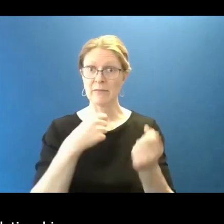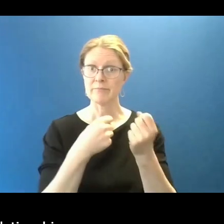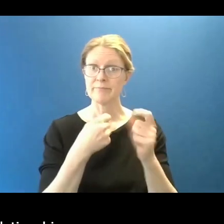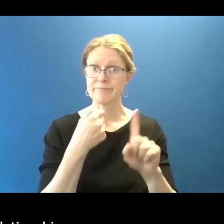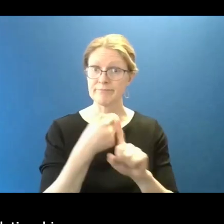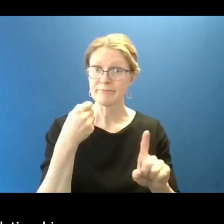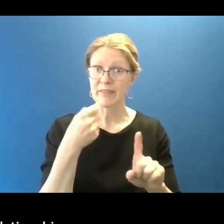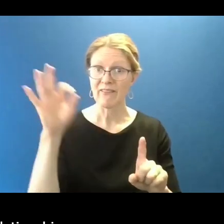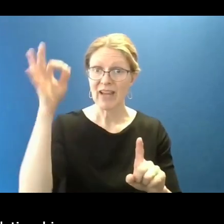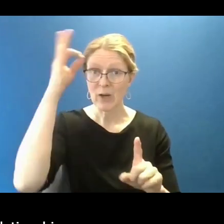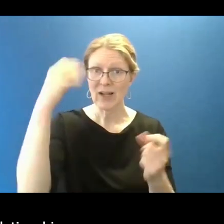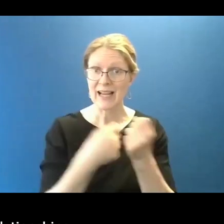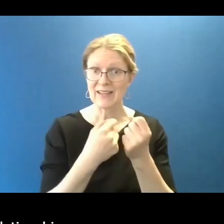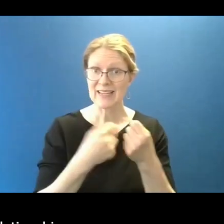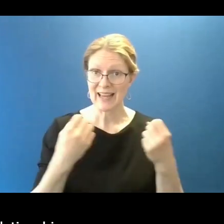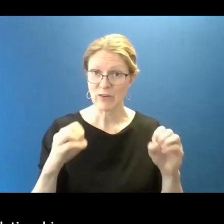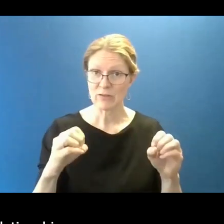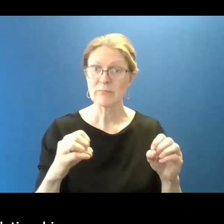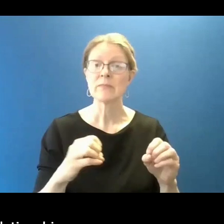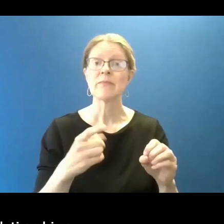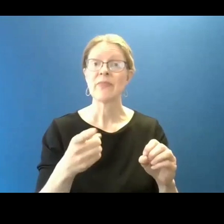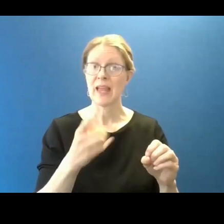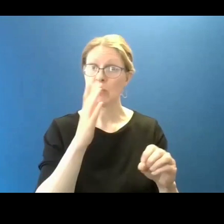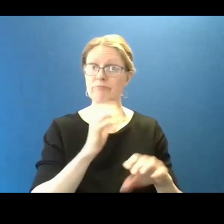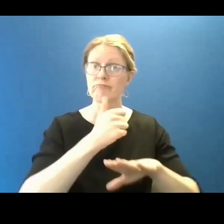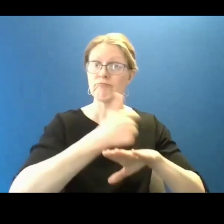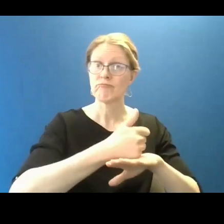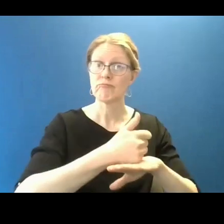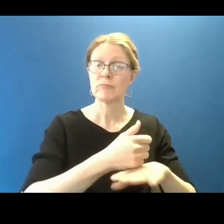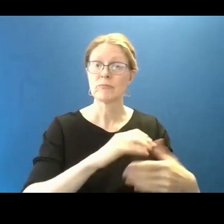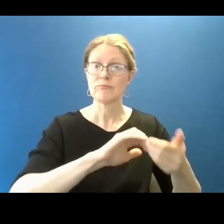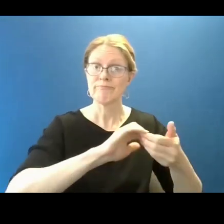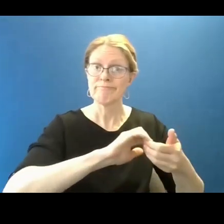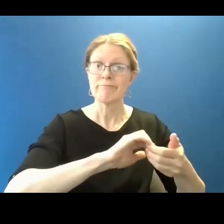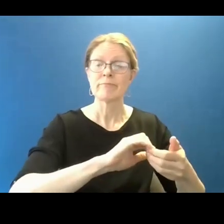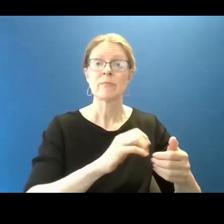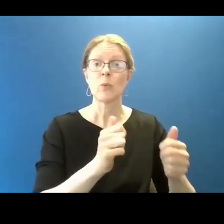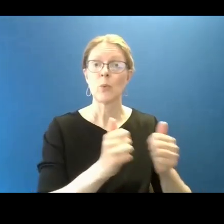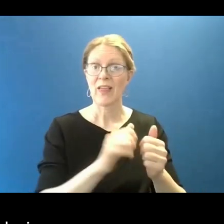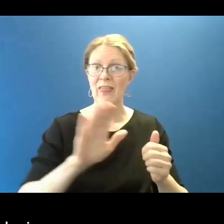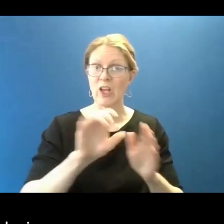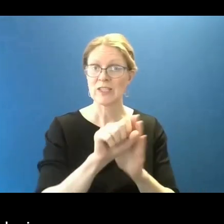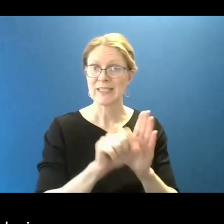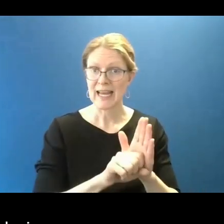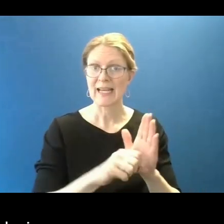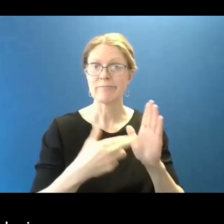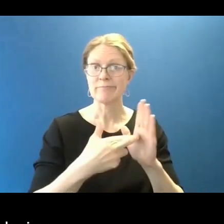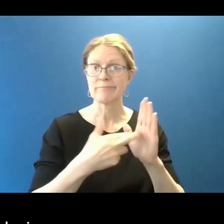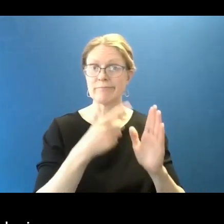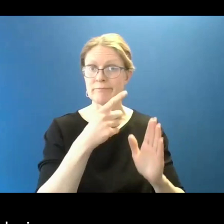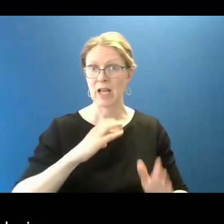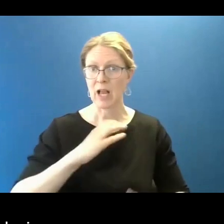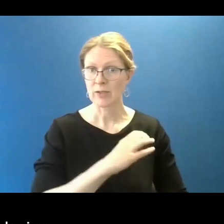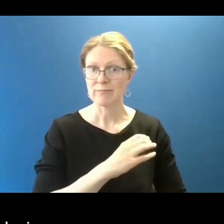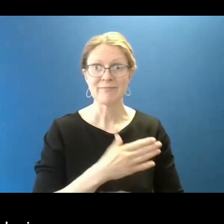efforts by building and maintaining relationships with their state's congressional delegation to Congress. Thank you all so much for